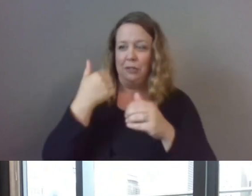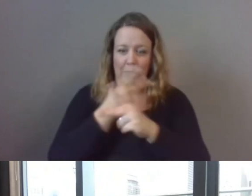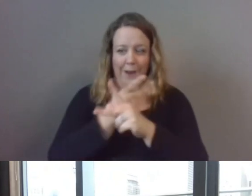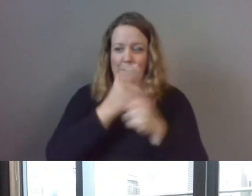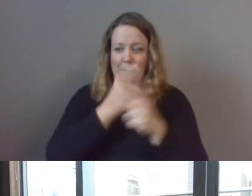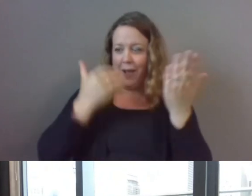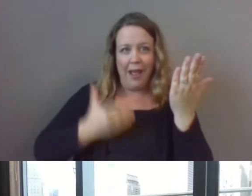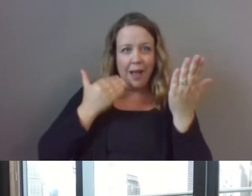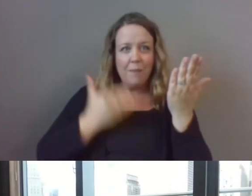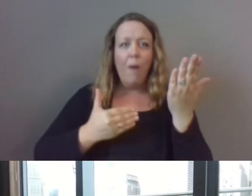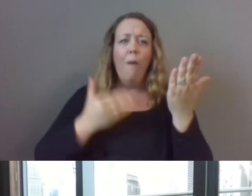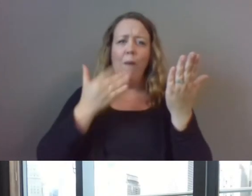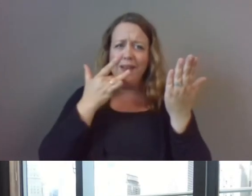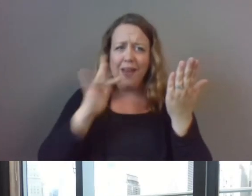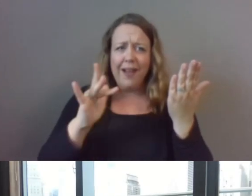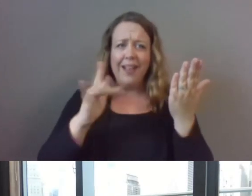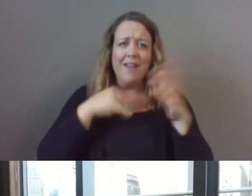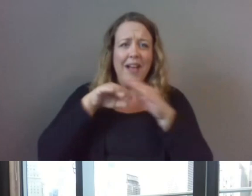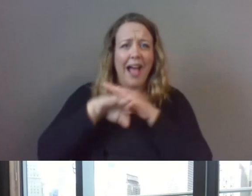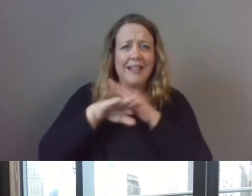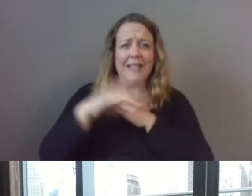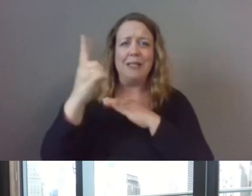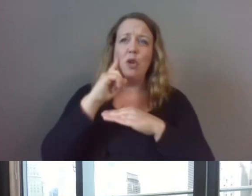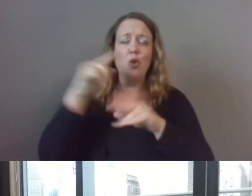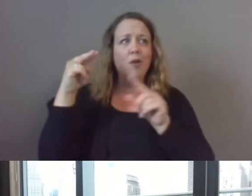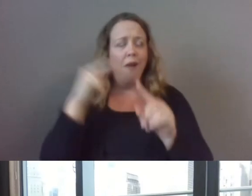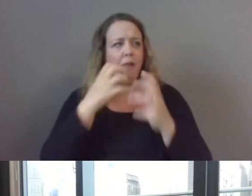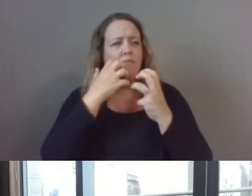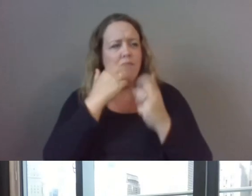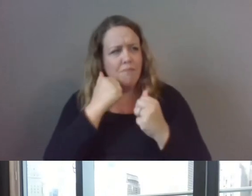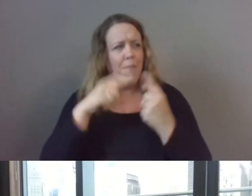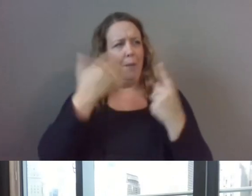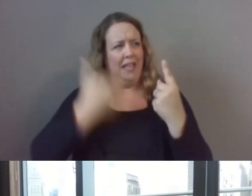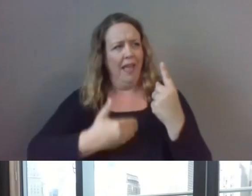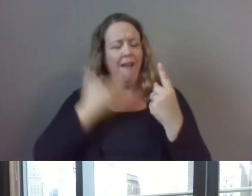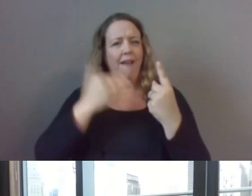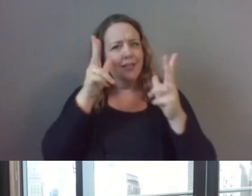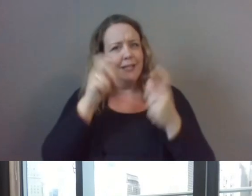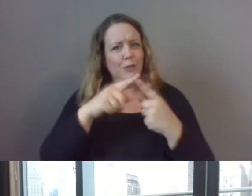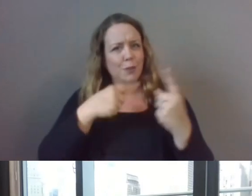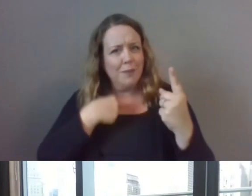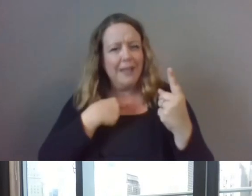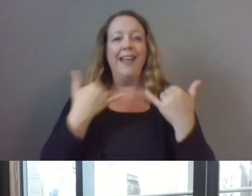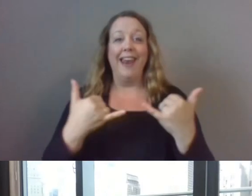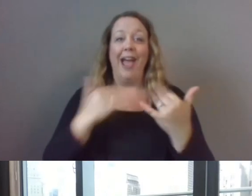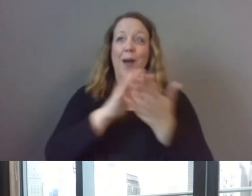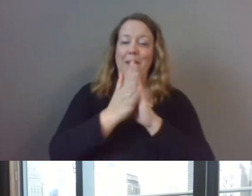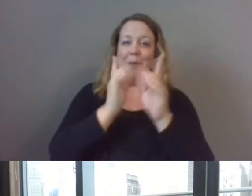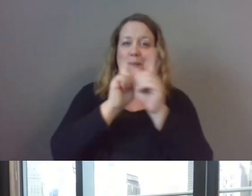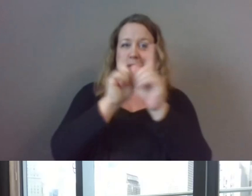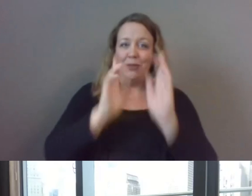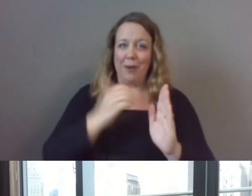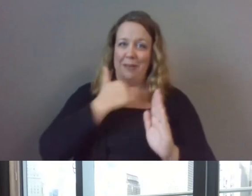and how lucky I was to have access to someone who cared about and listened to me. And now I get to be a mentor myself and my